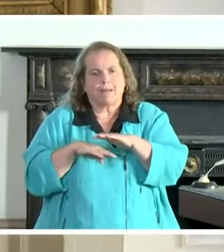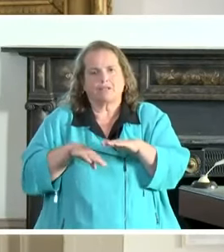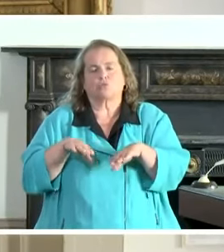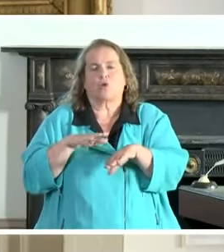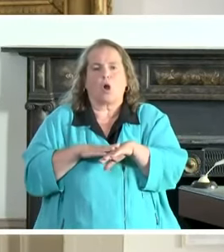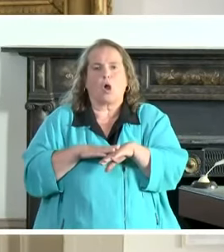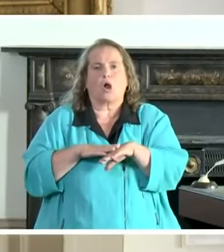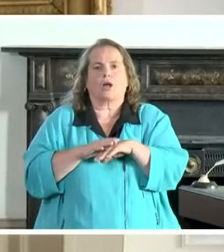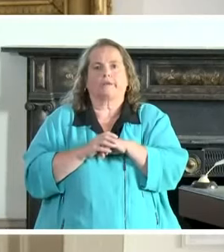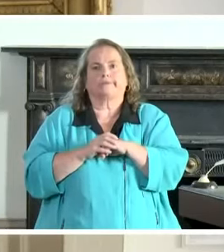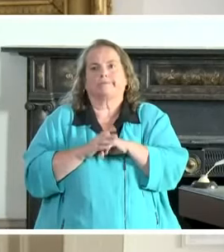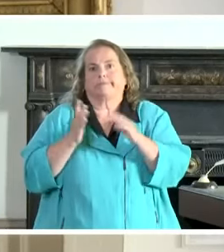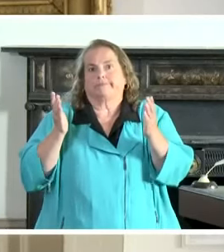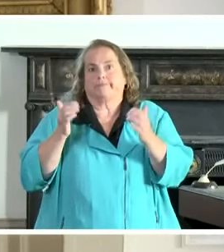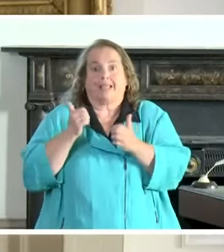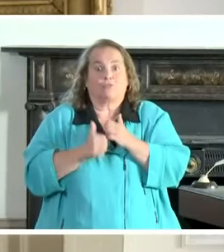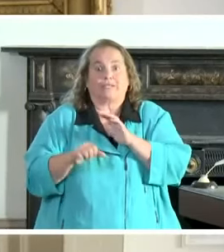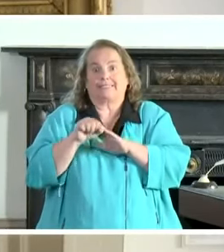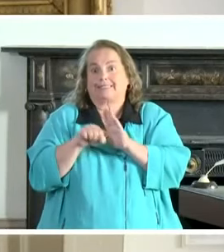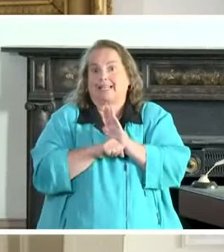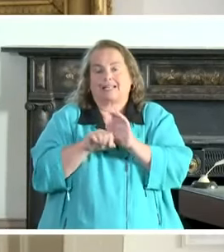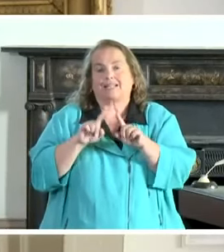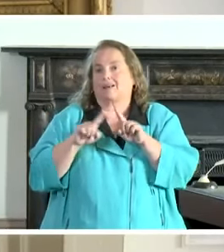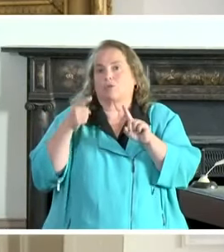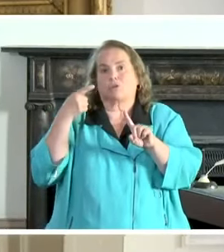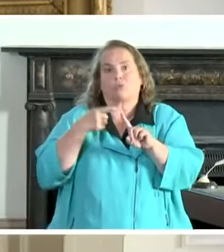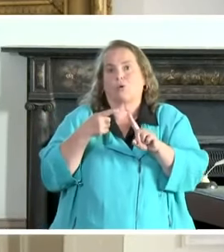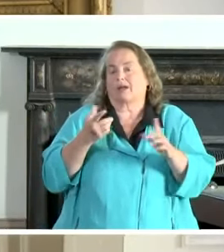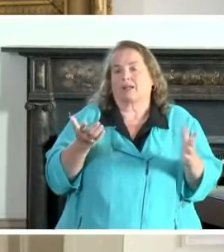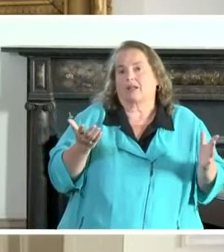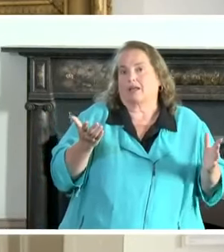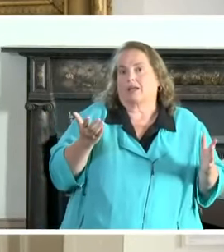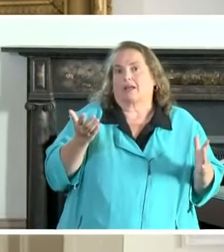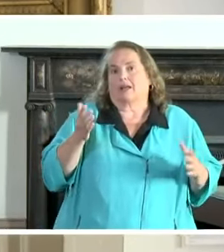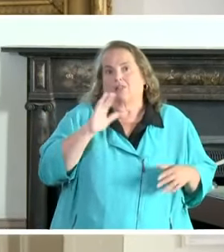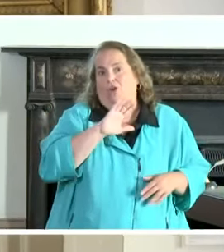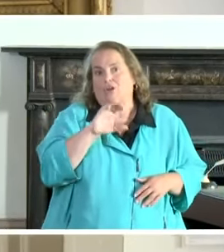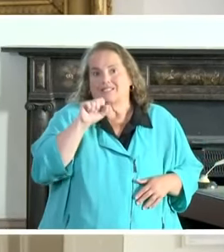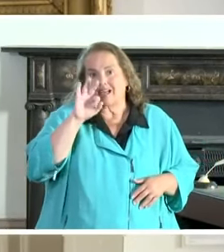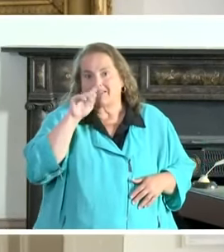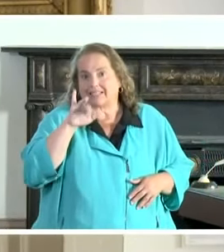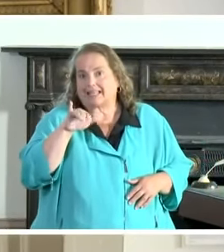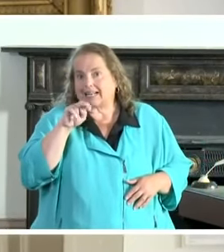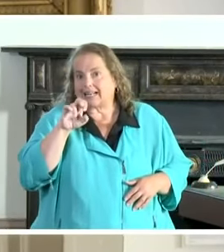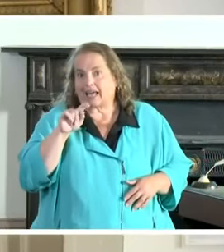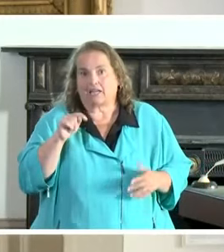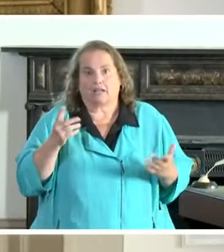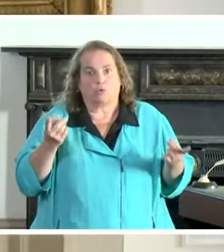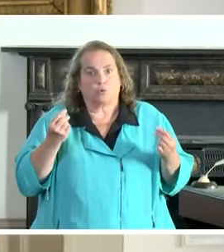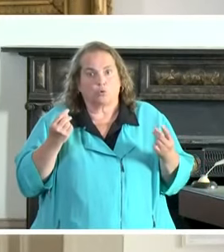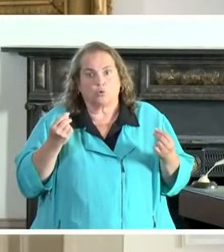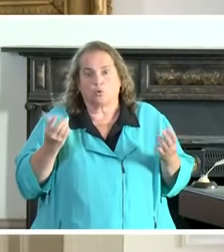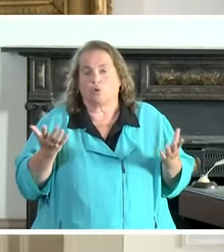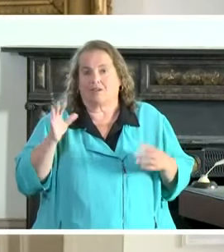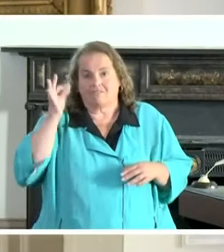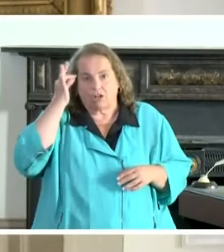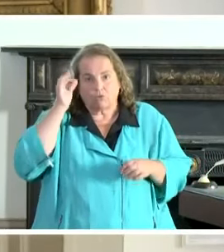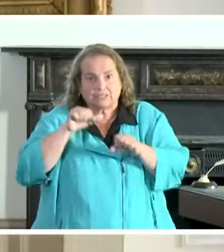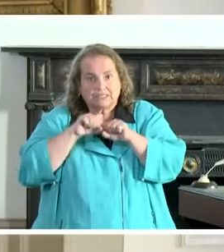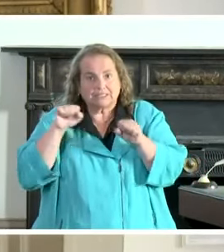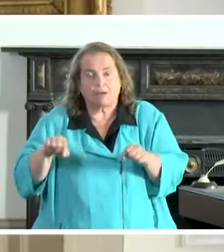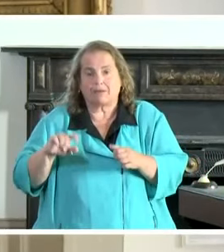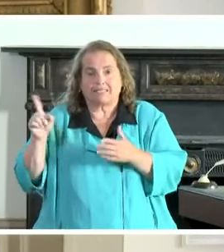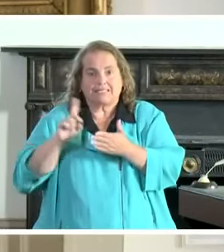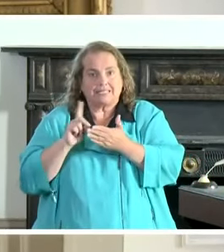I think just about every state at different points that starved their safety net. We have a federal system that is designed